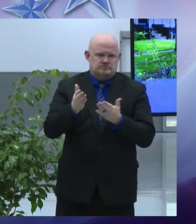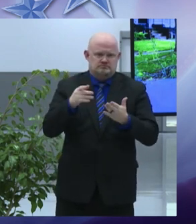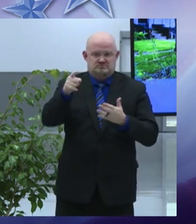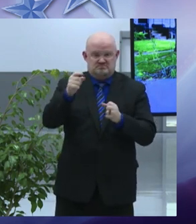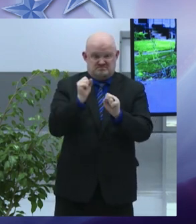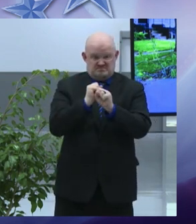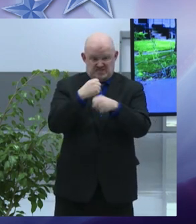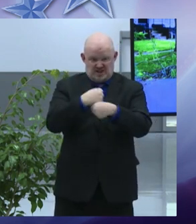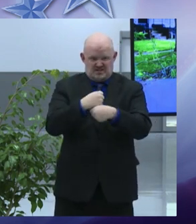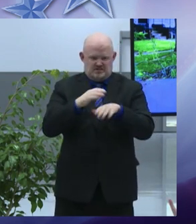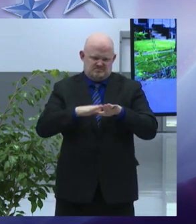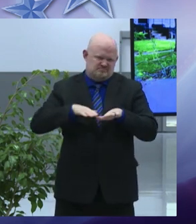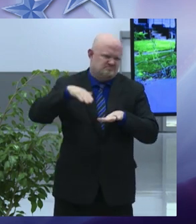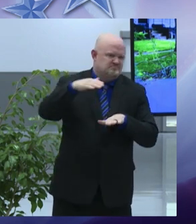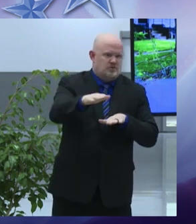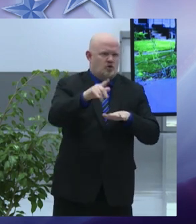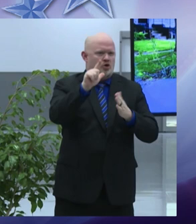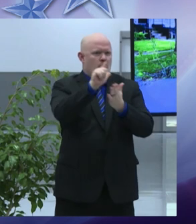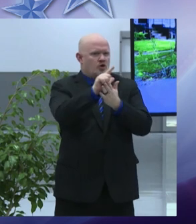and integrity